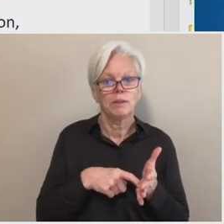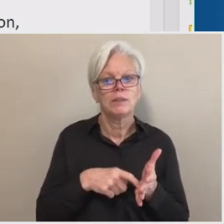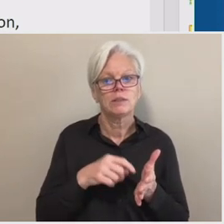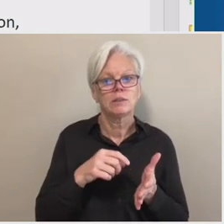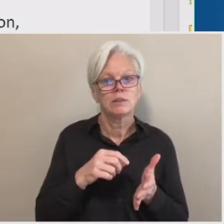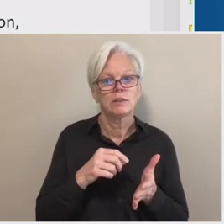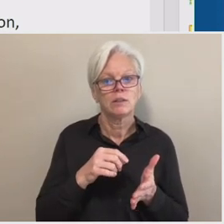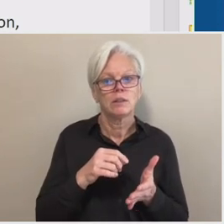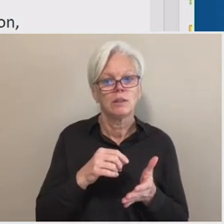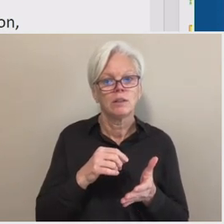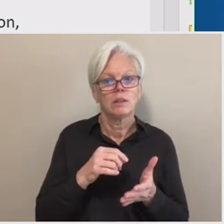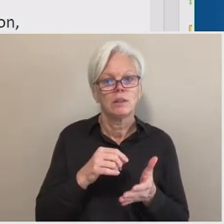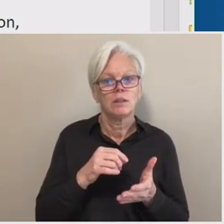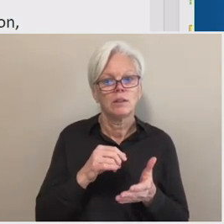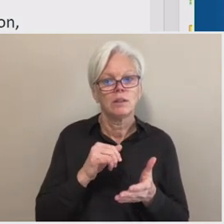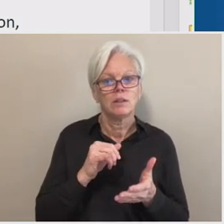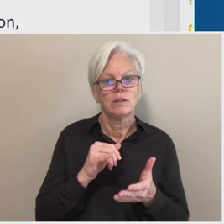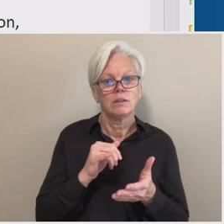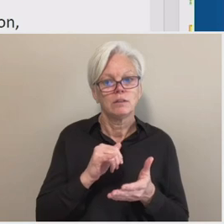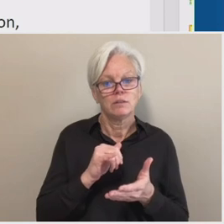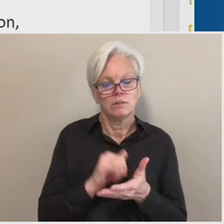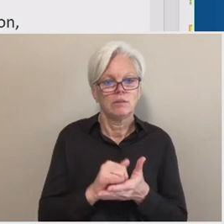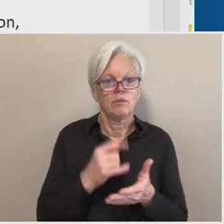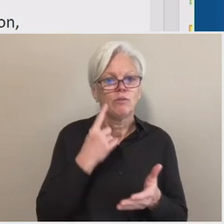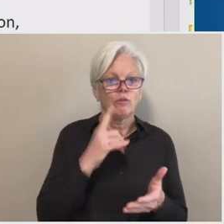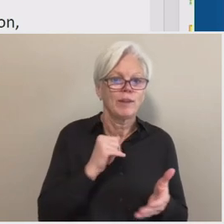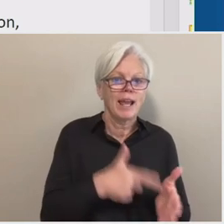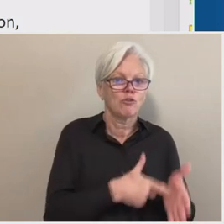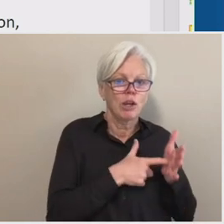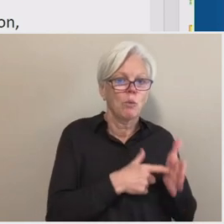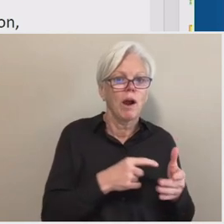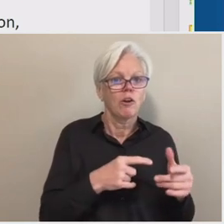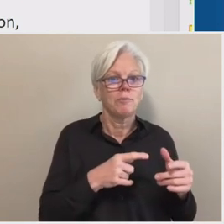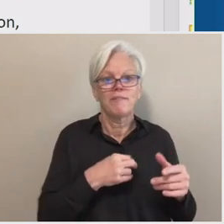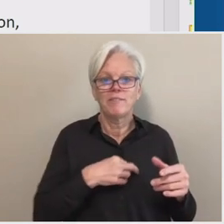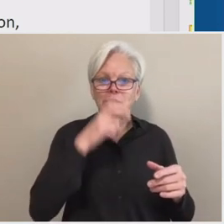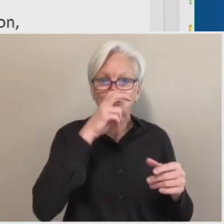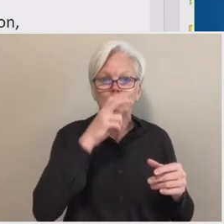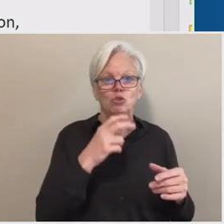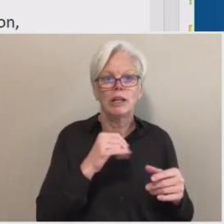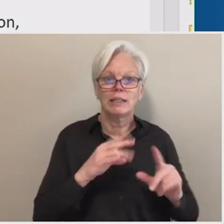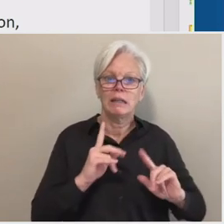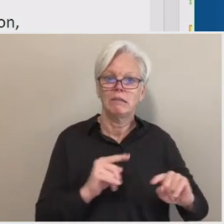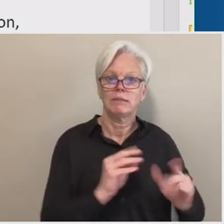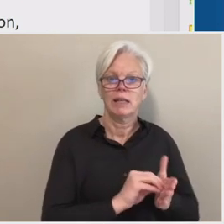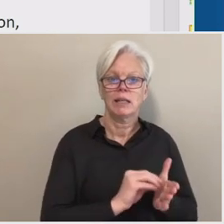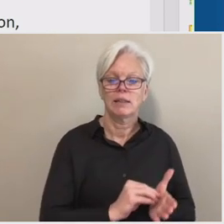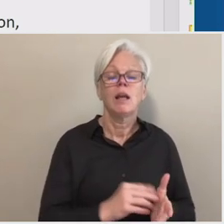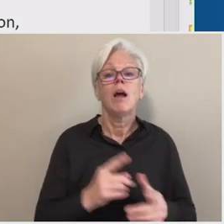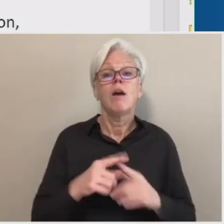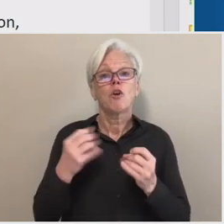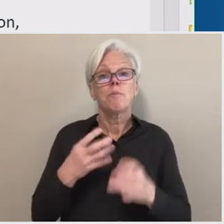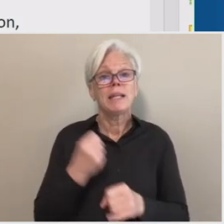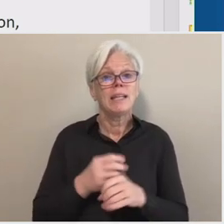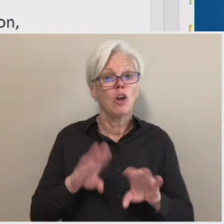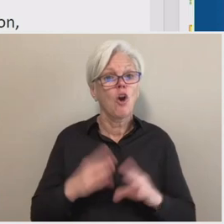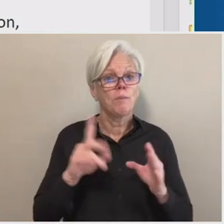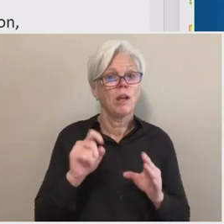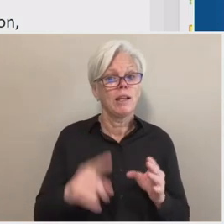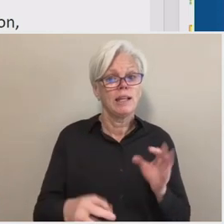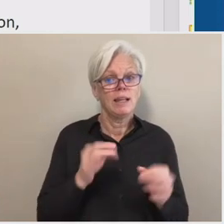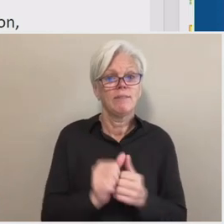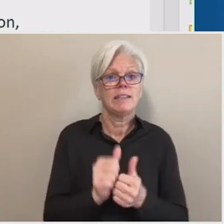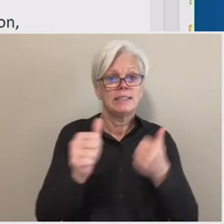uh, attendance taking requirements. Uh, for many years, there has been an open question about whether distance education